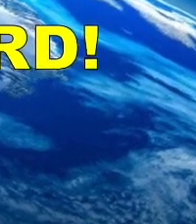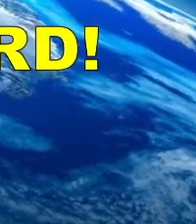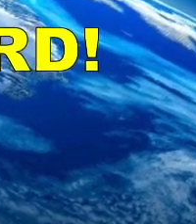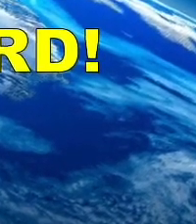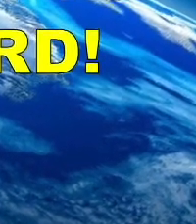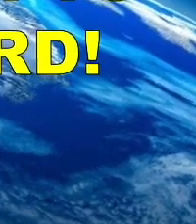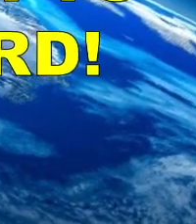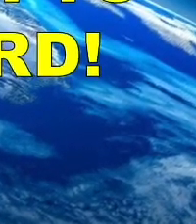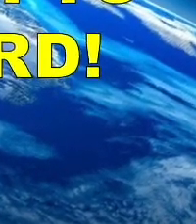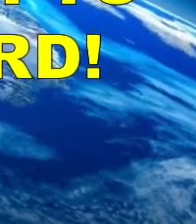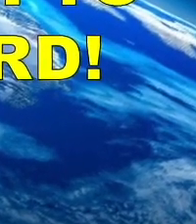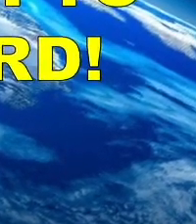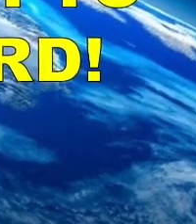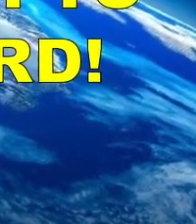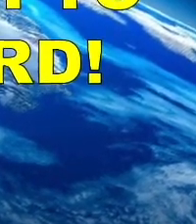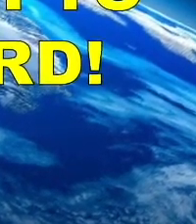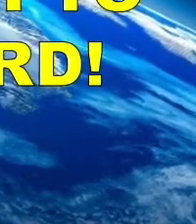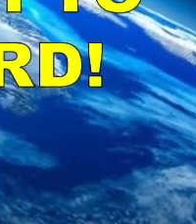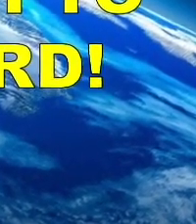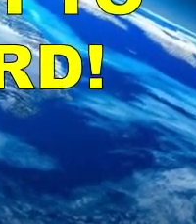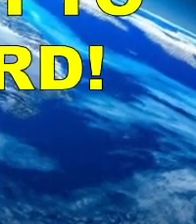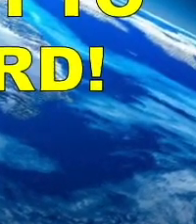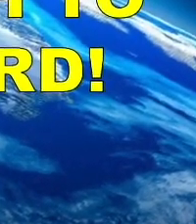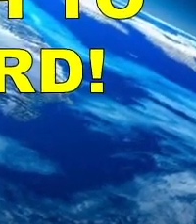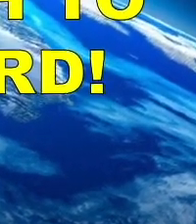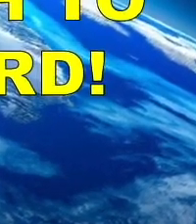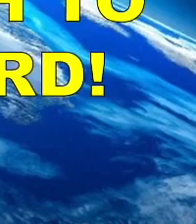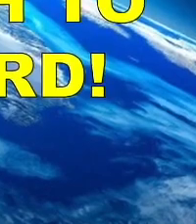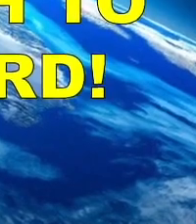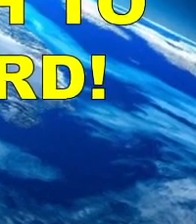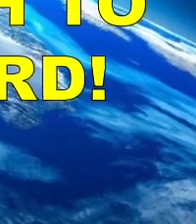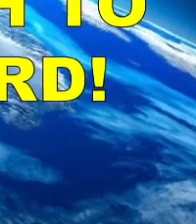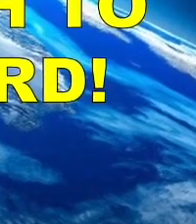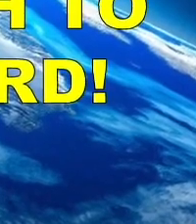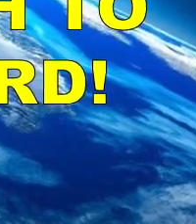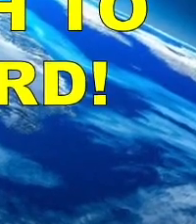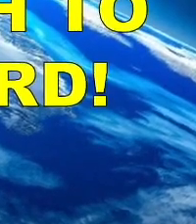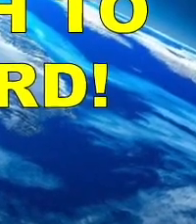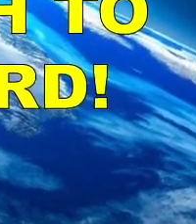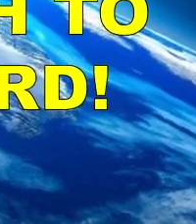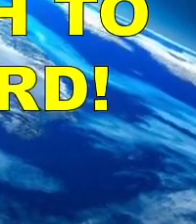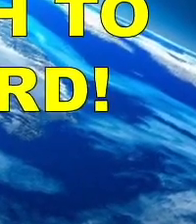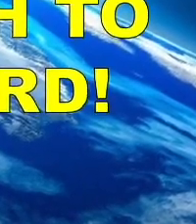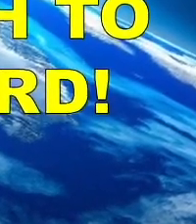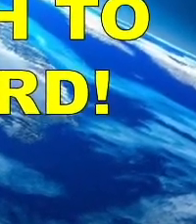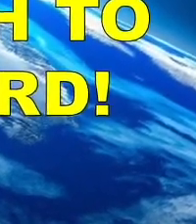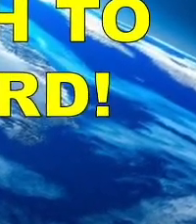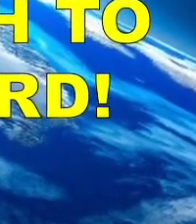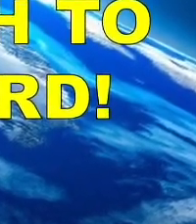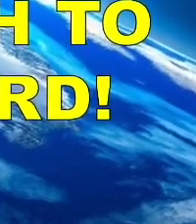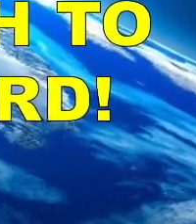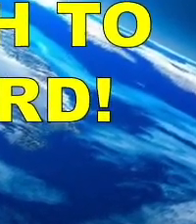Lead us on the path to be Jesus, our Lord.